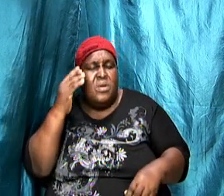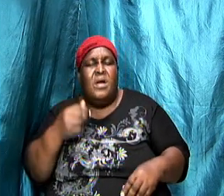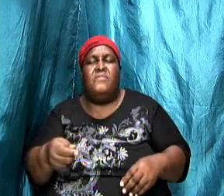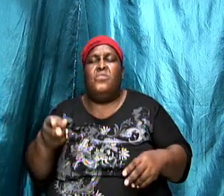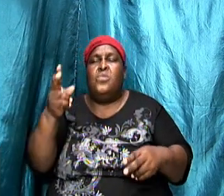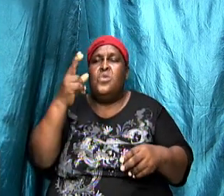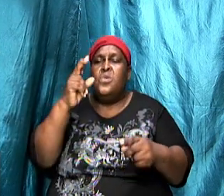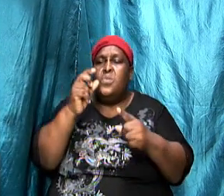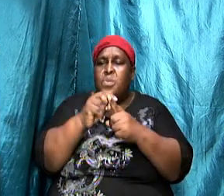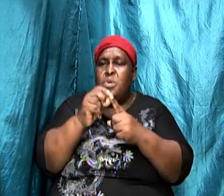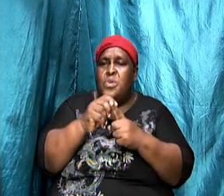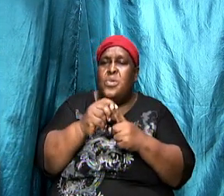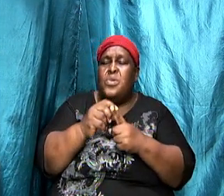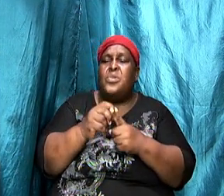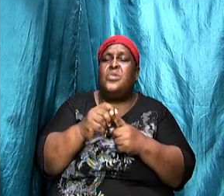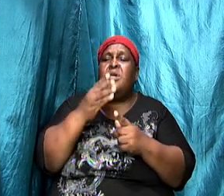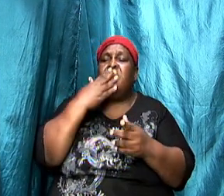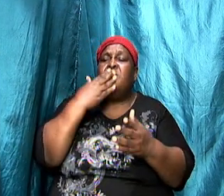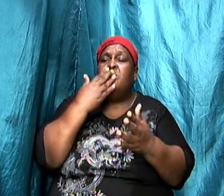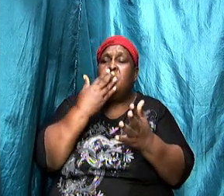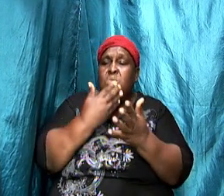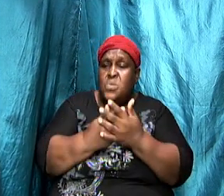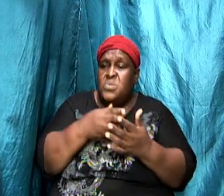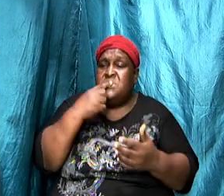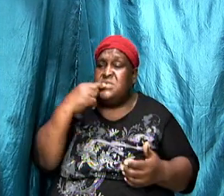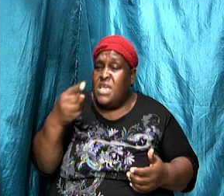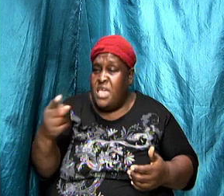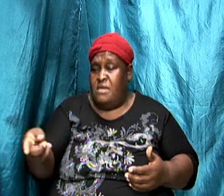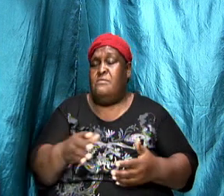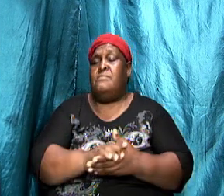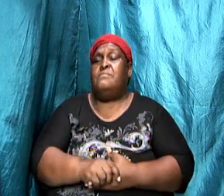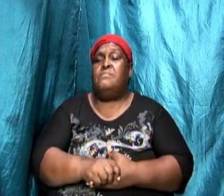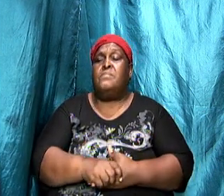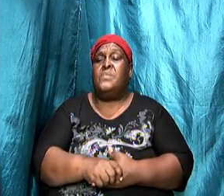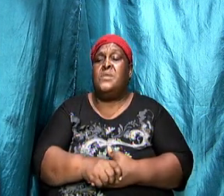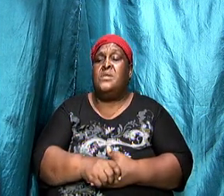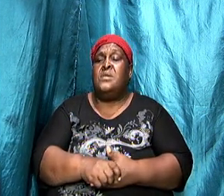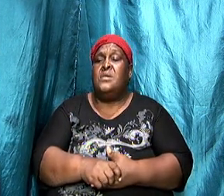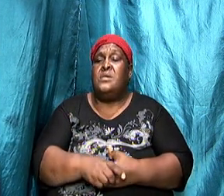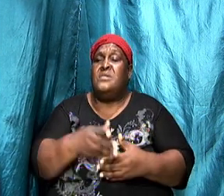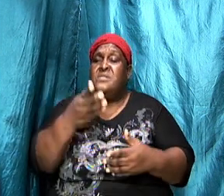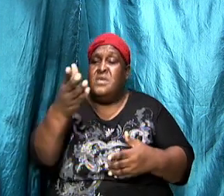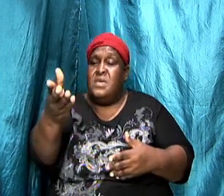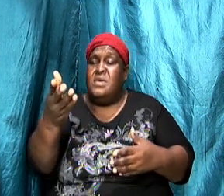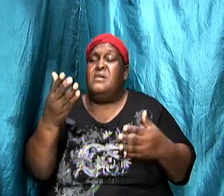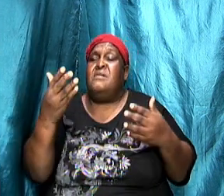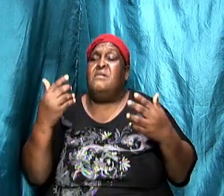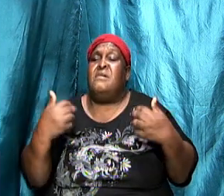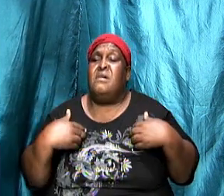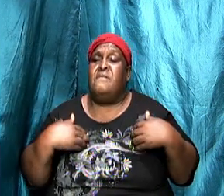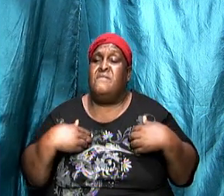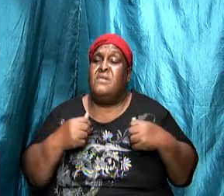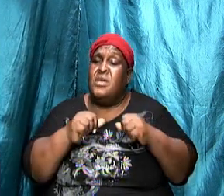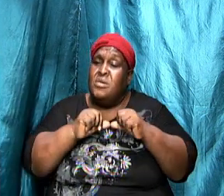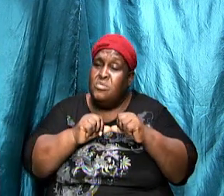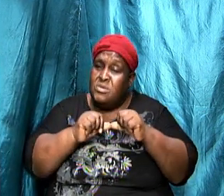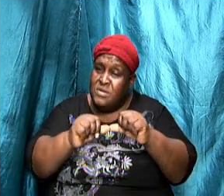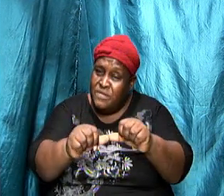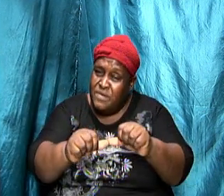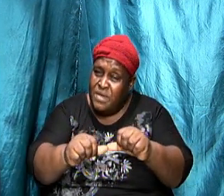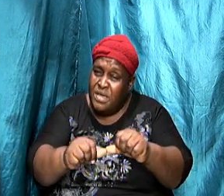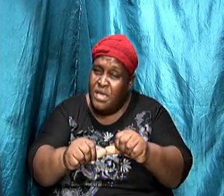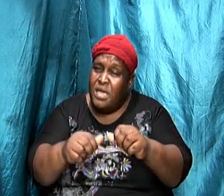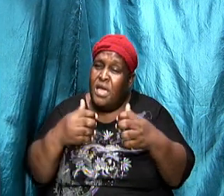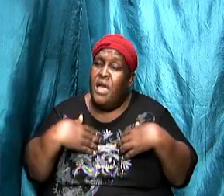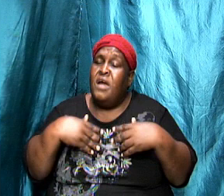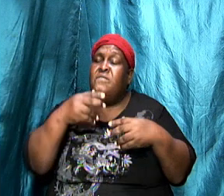of commendation for them now so here he said that they have persevered and